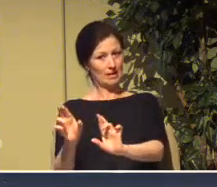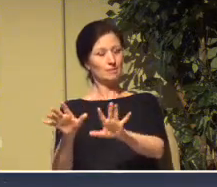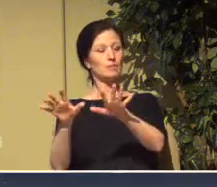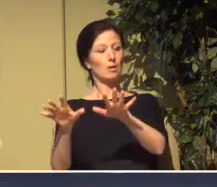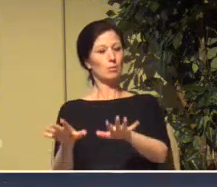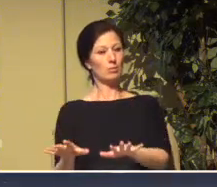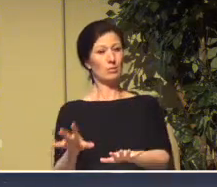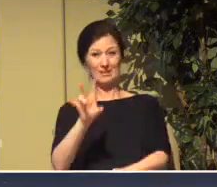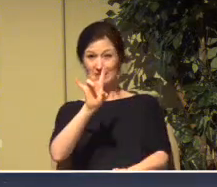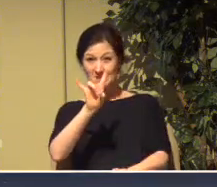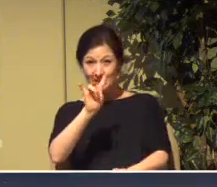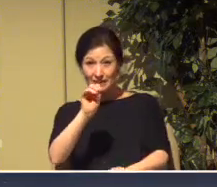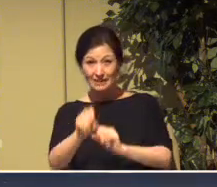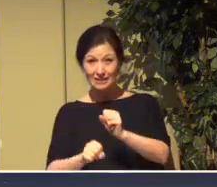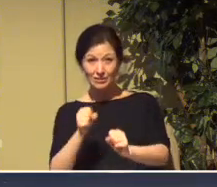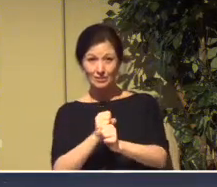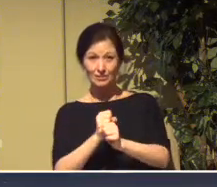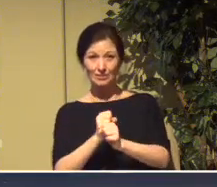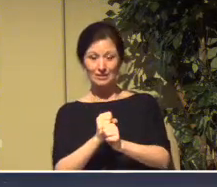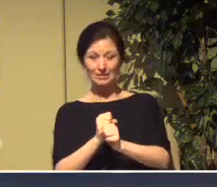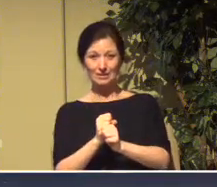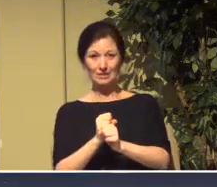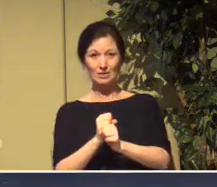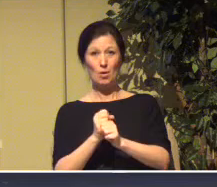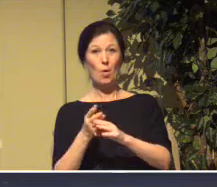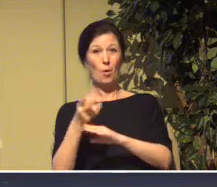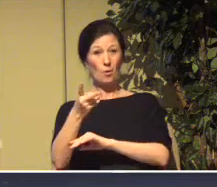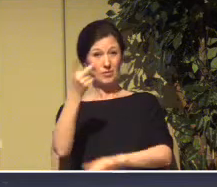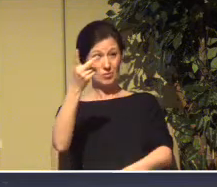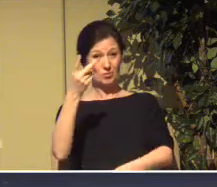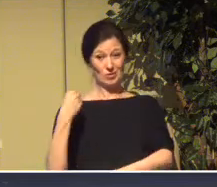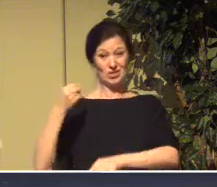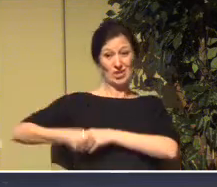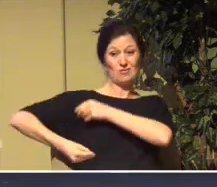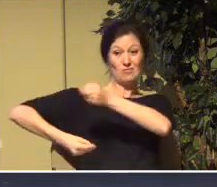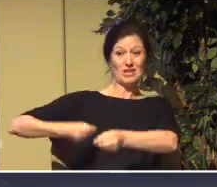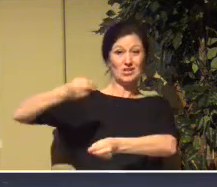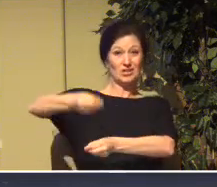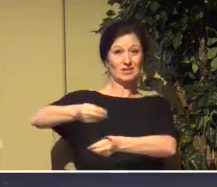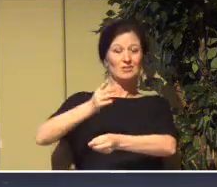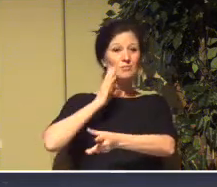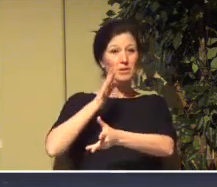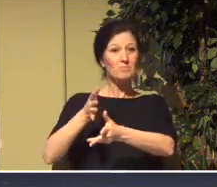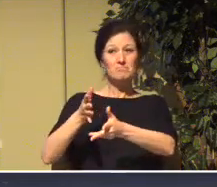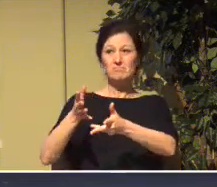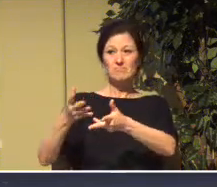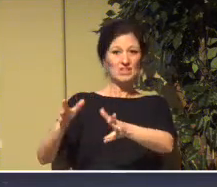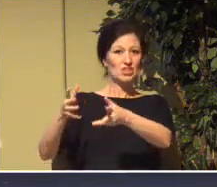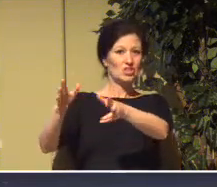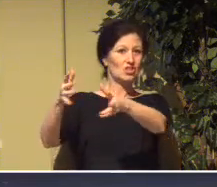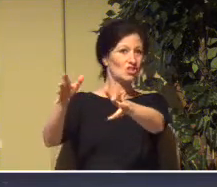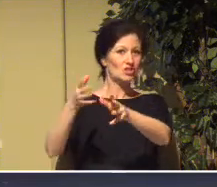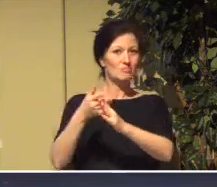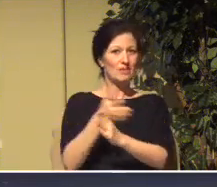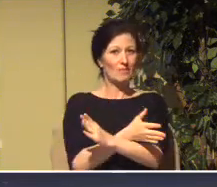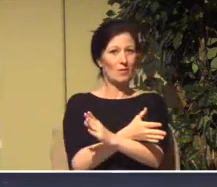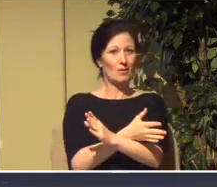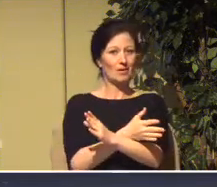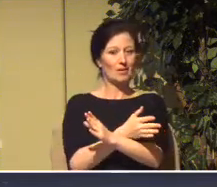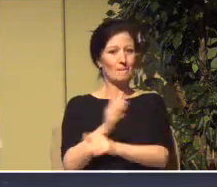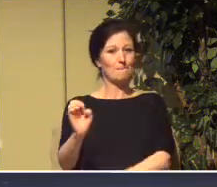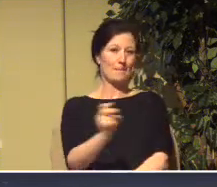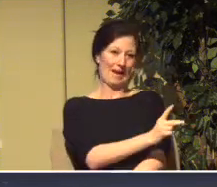Seventy years, more than two generations would pass before they would return to